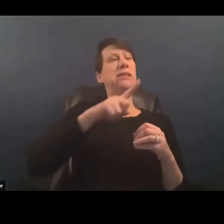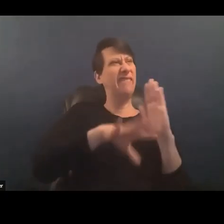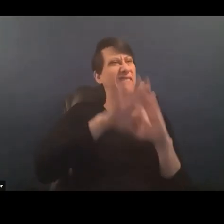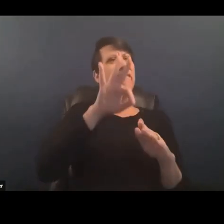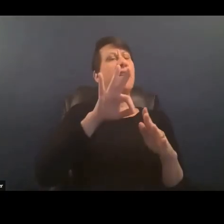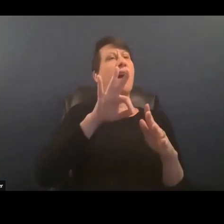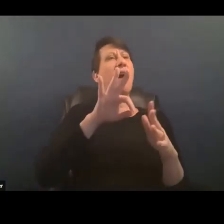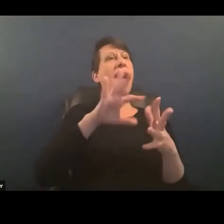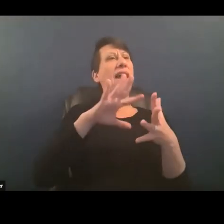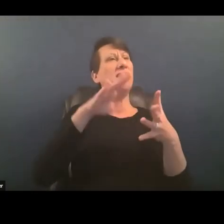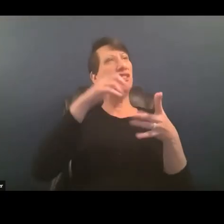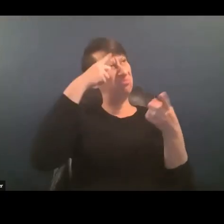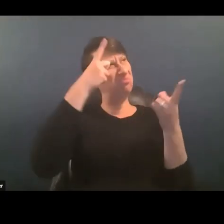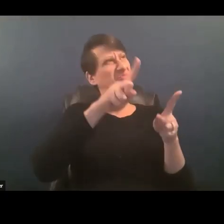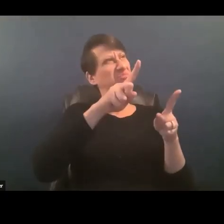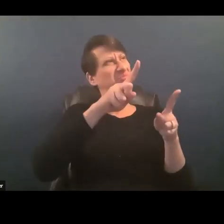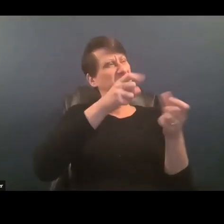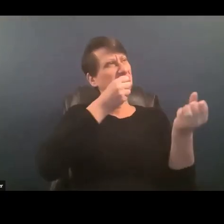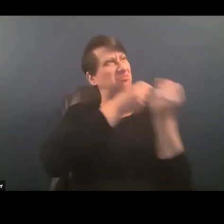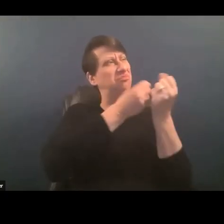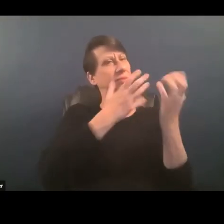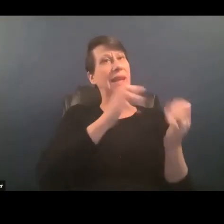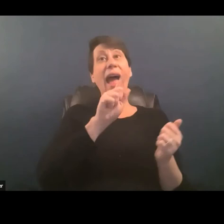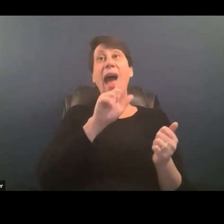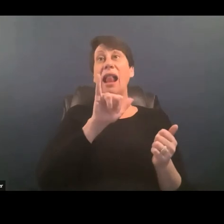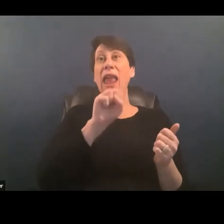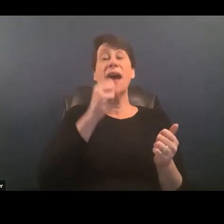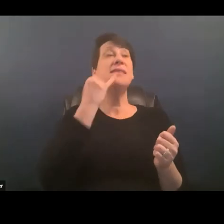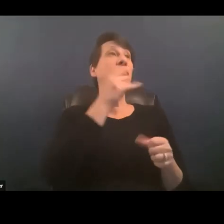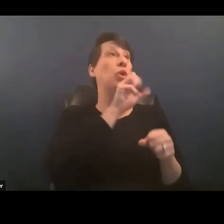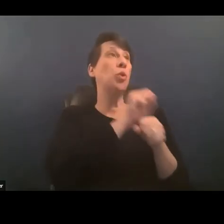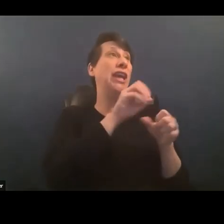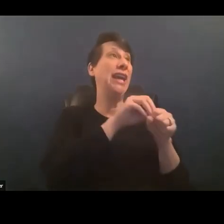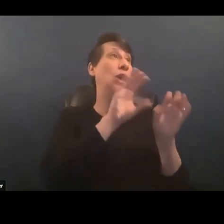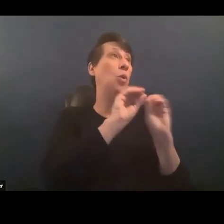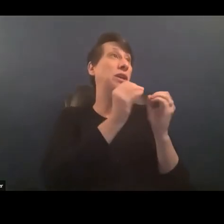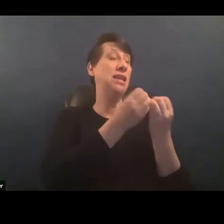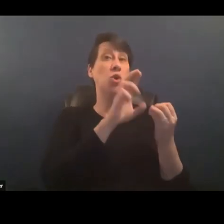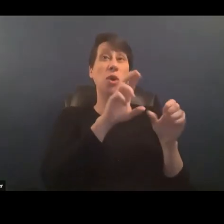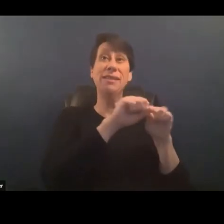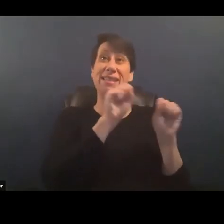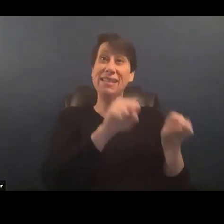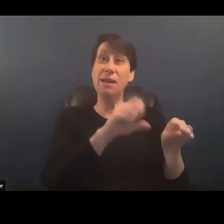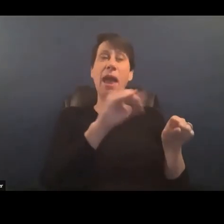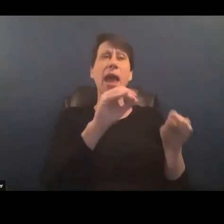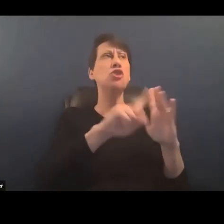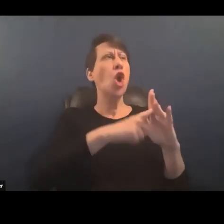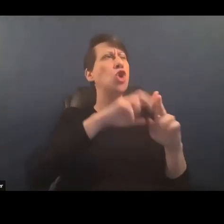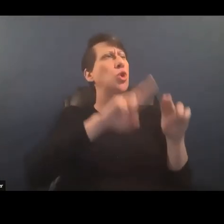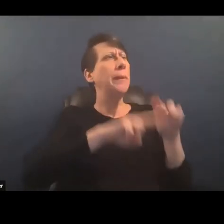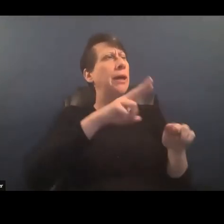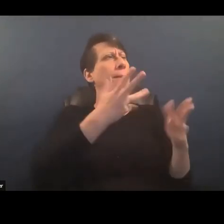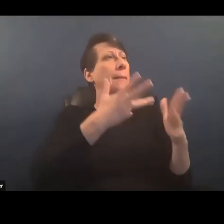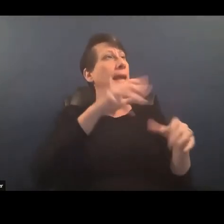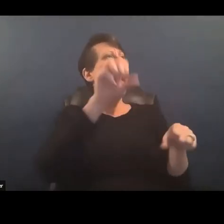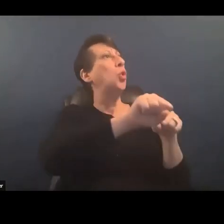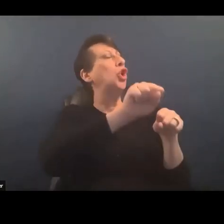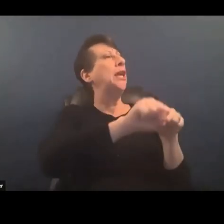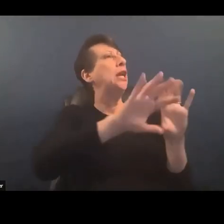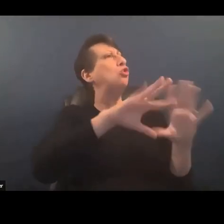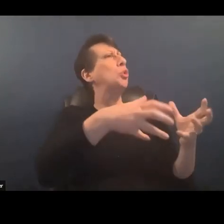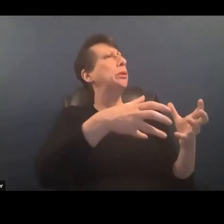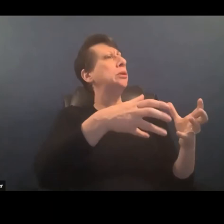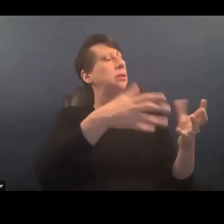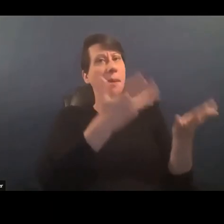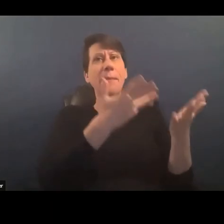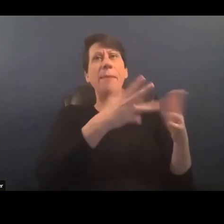organization if you're working within an organization or a system um and start to build maybe a working group um start to